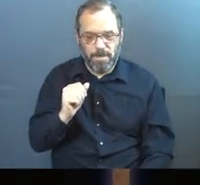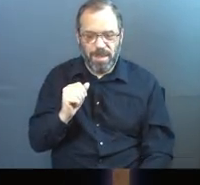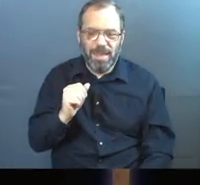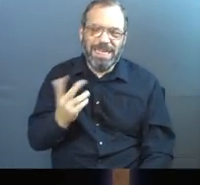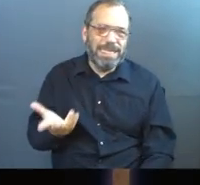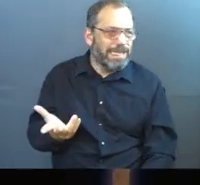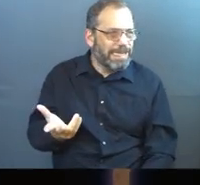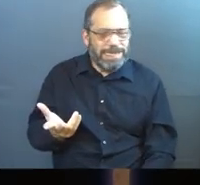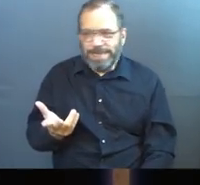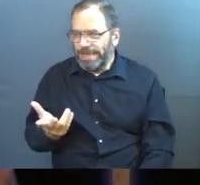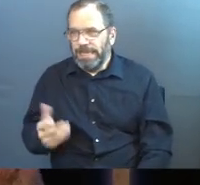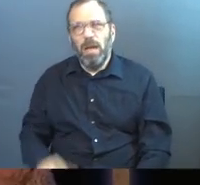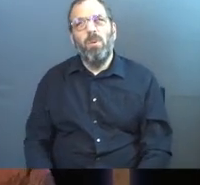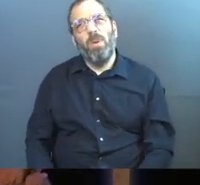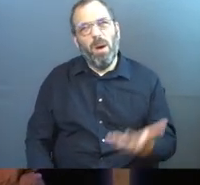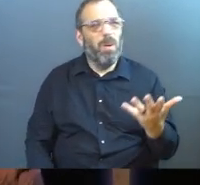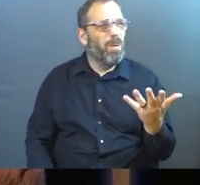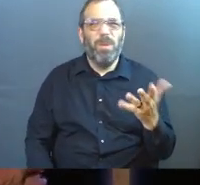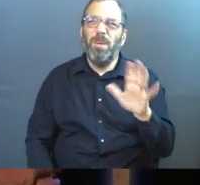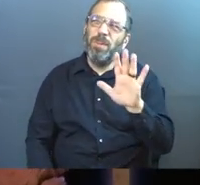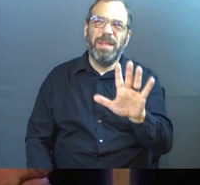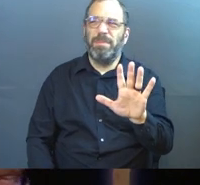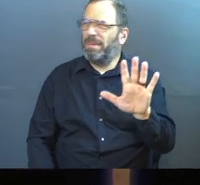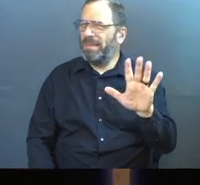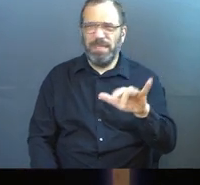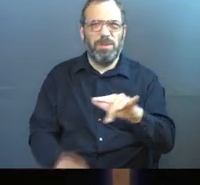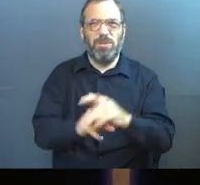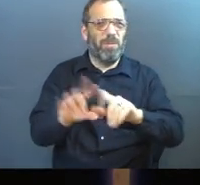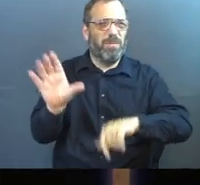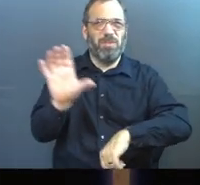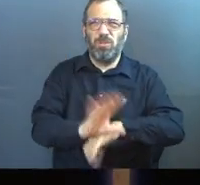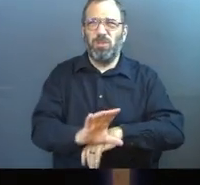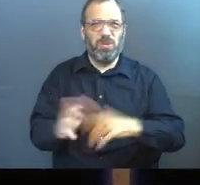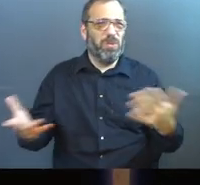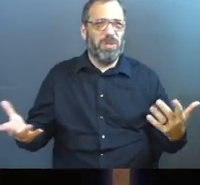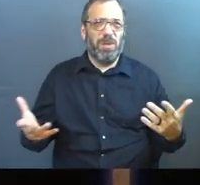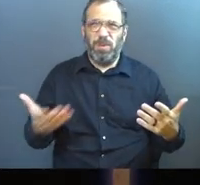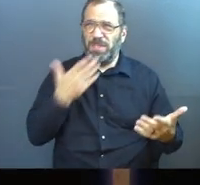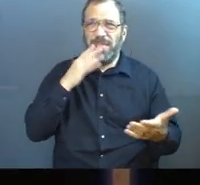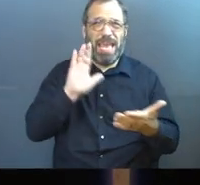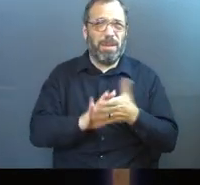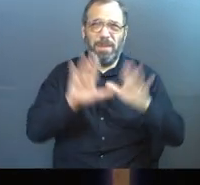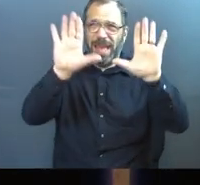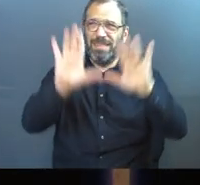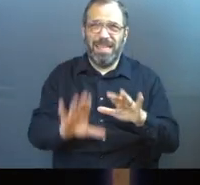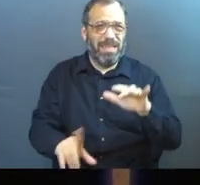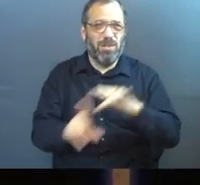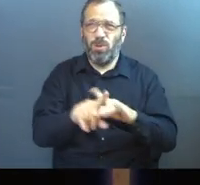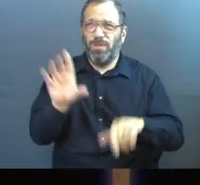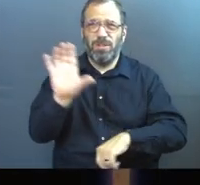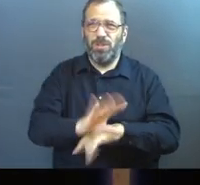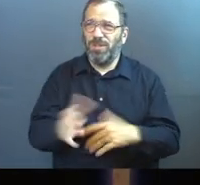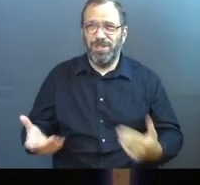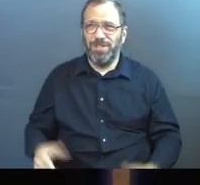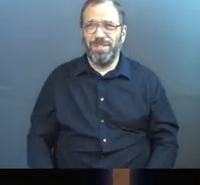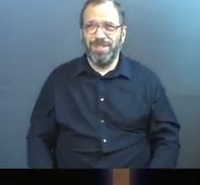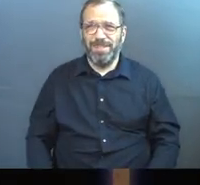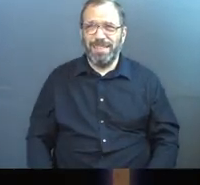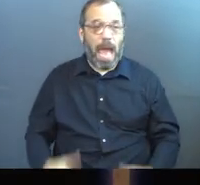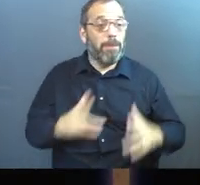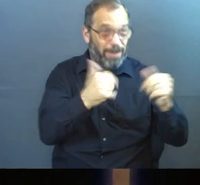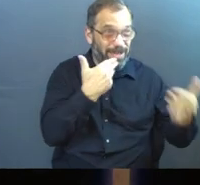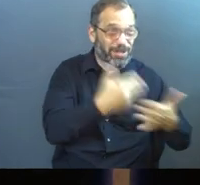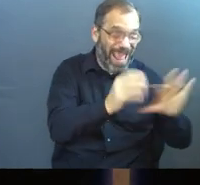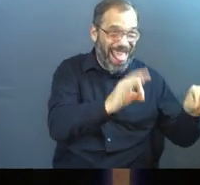You might look at this whole thing and say, man, did we just, did we just really draw a bad Sunday to go to church? I mean, the